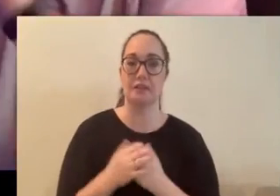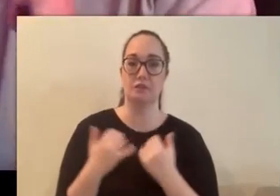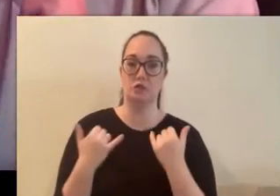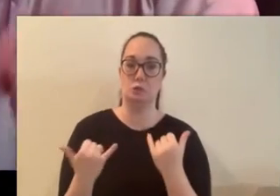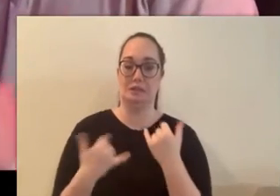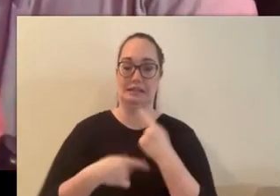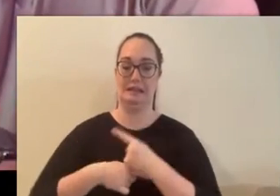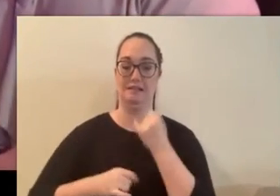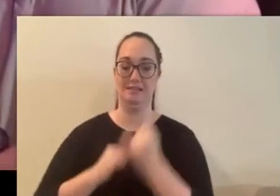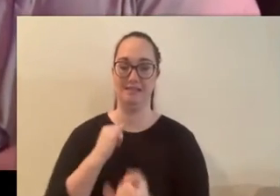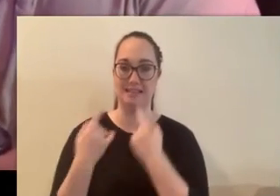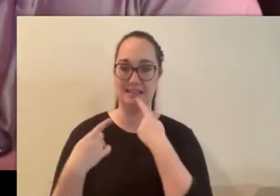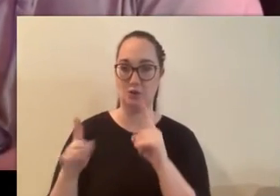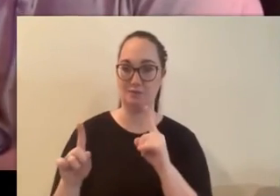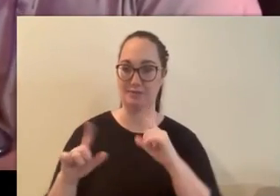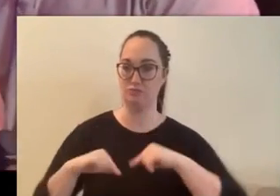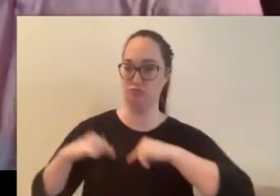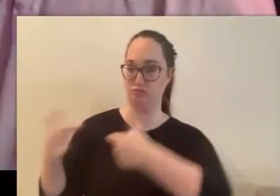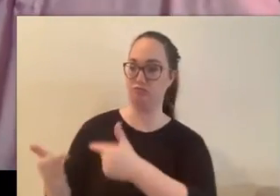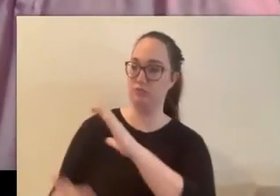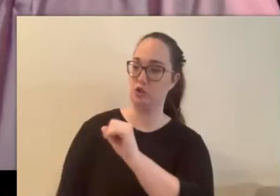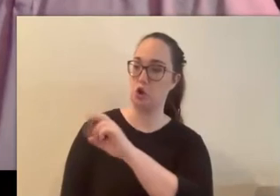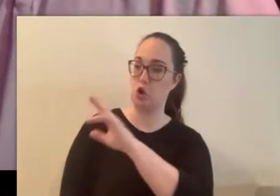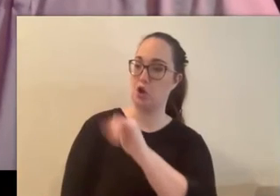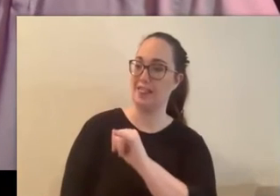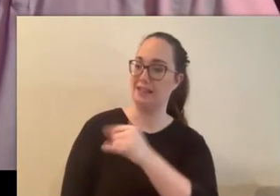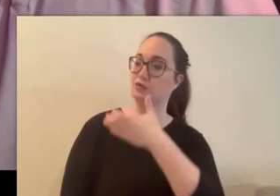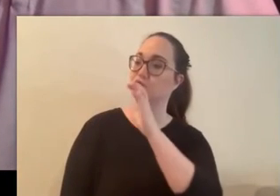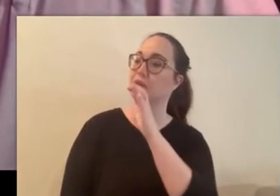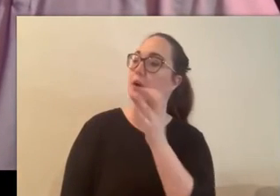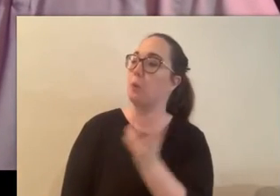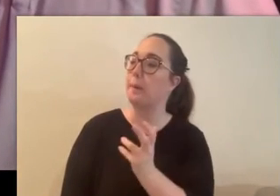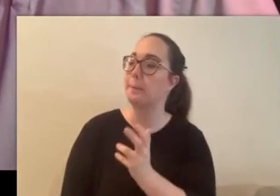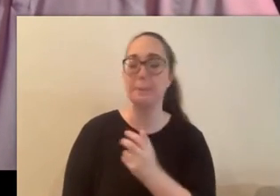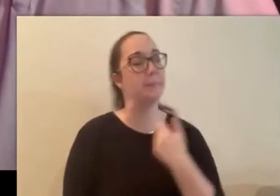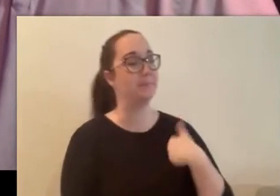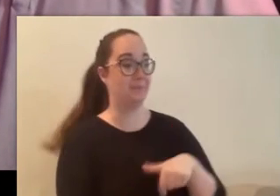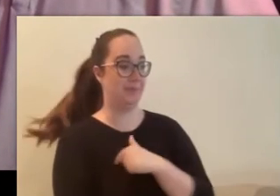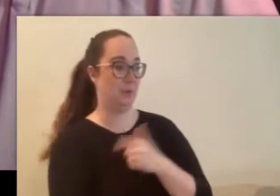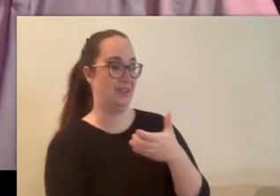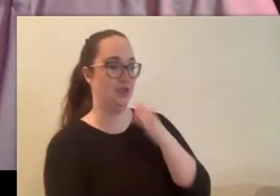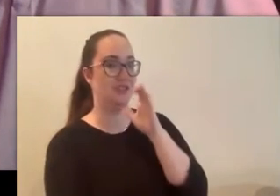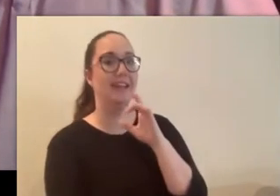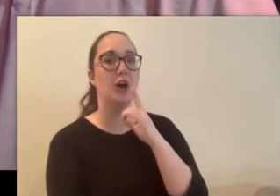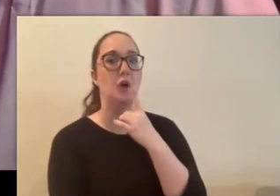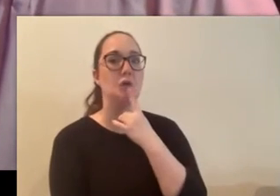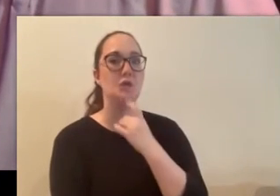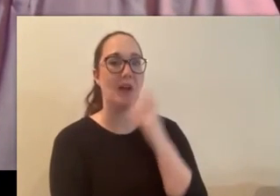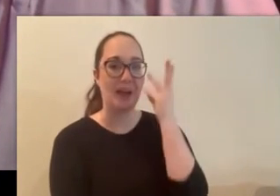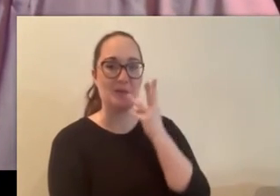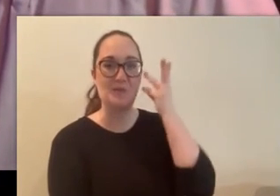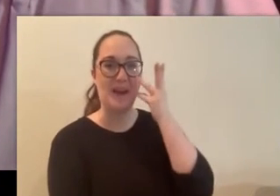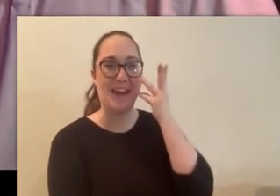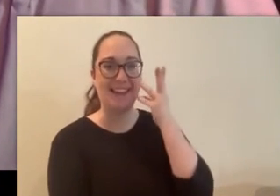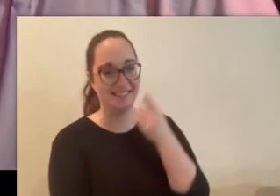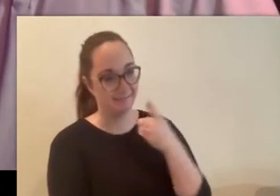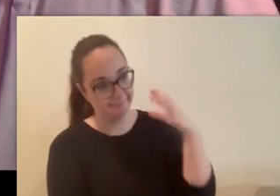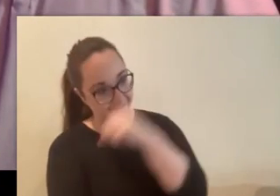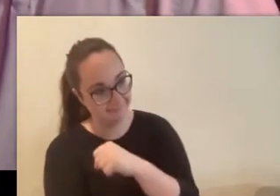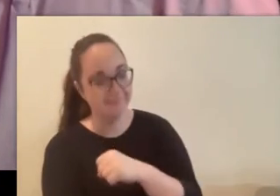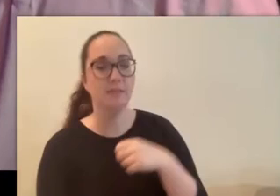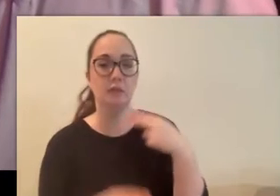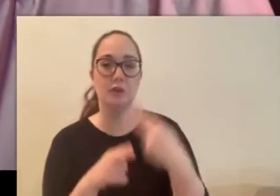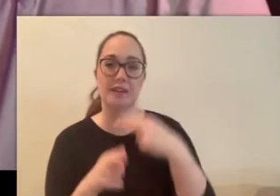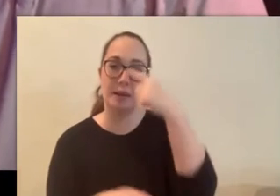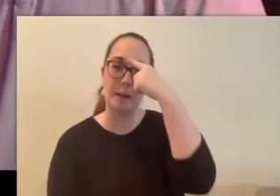today is gonna be by carly carly what are we drinking tonight we are drinking a red wine you guessed it it's called the